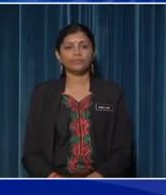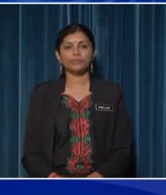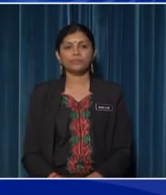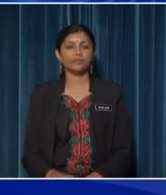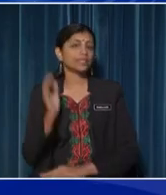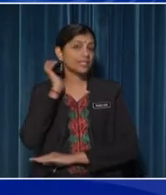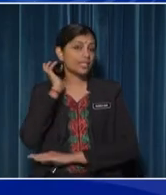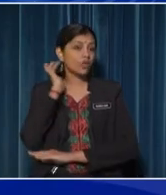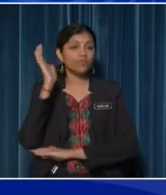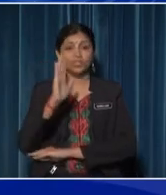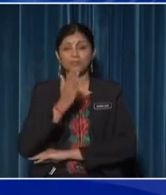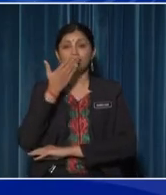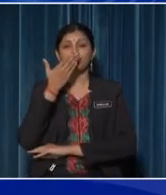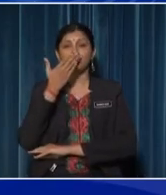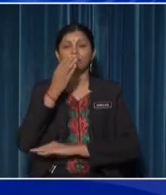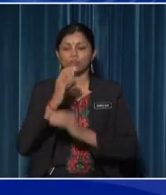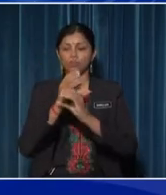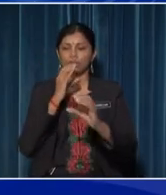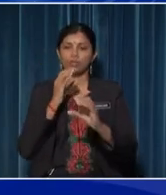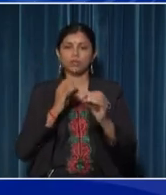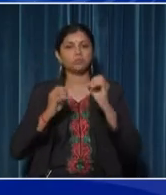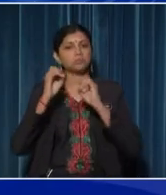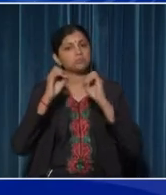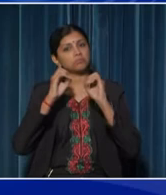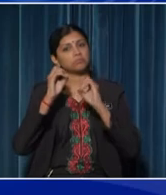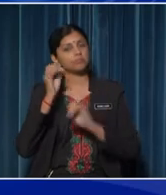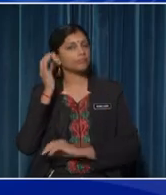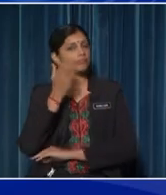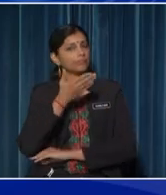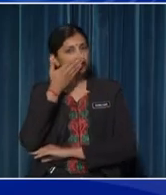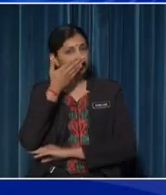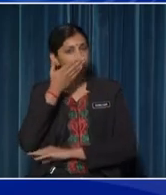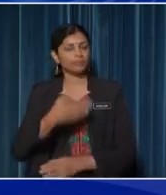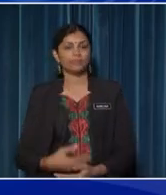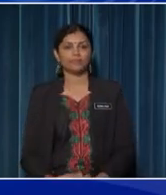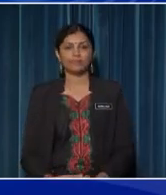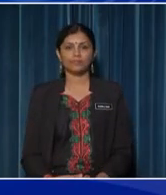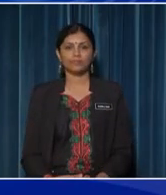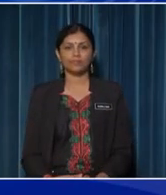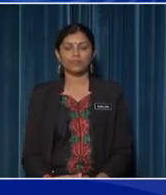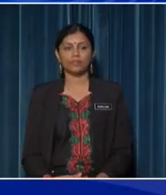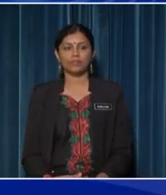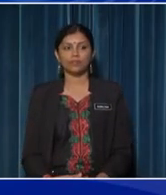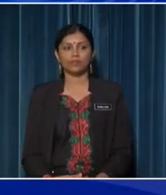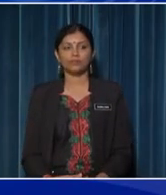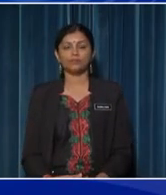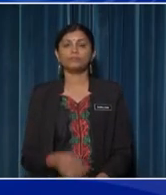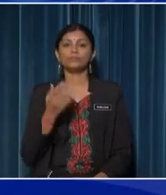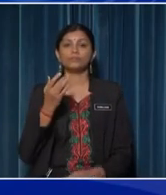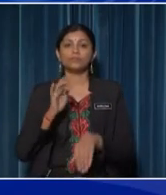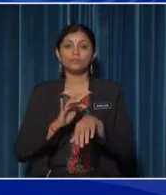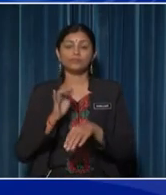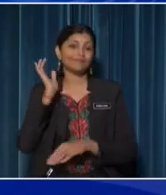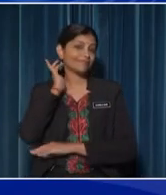Using the sense of smell, we know that the car has no smell Using the sense of